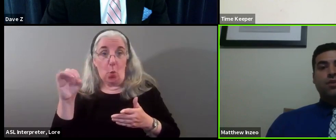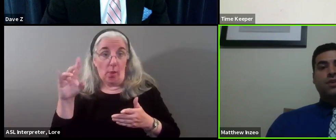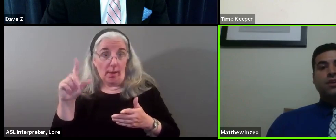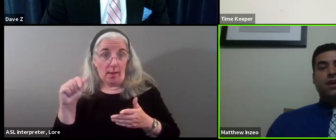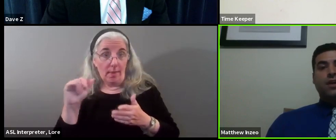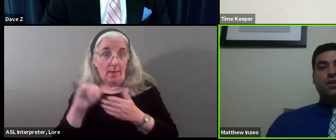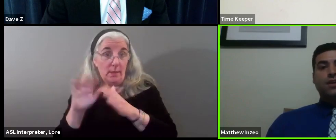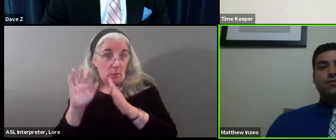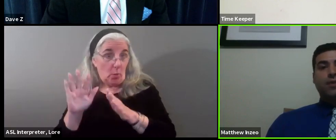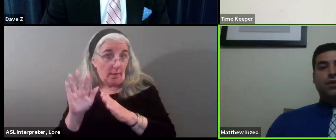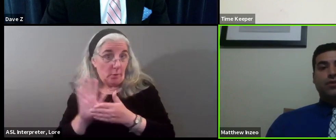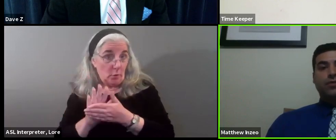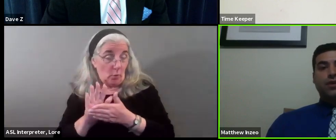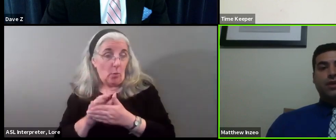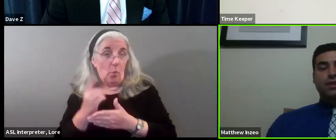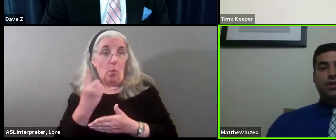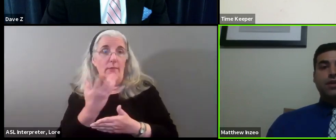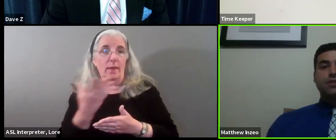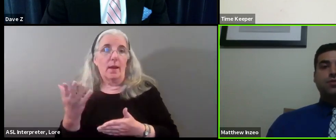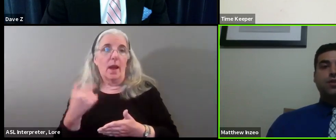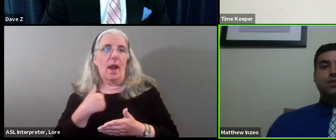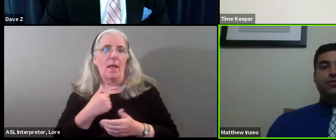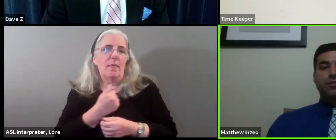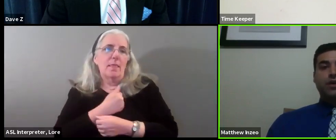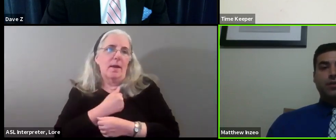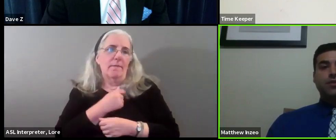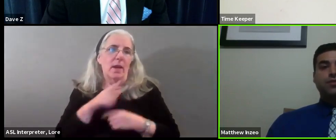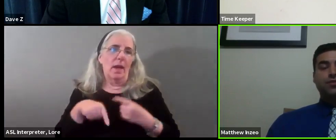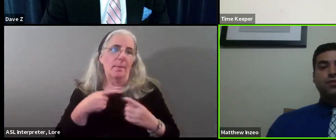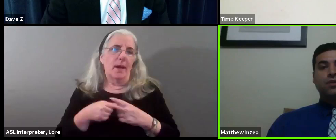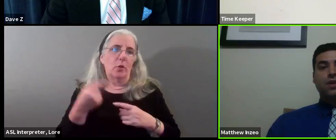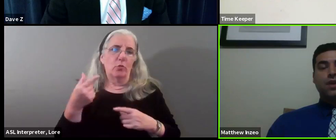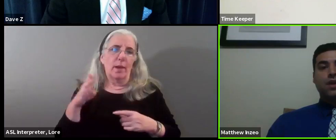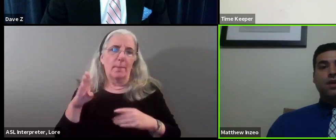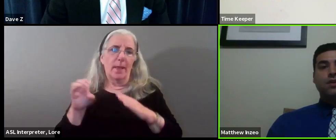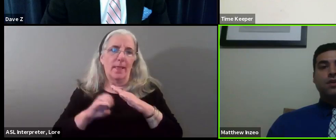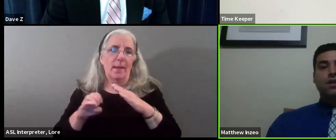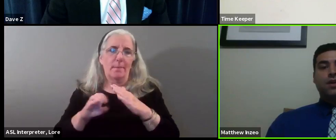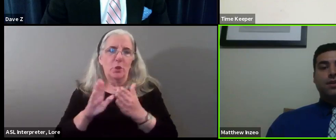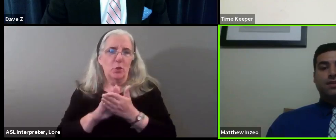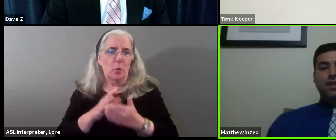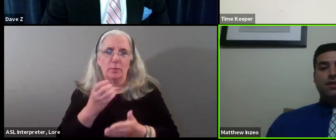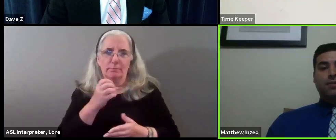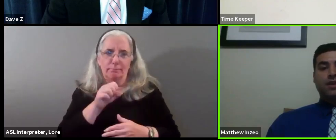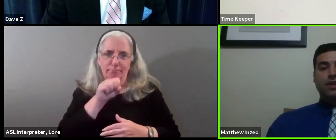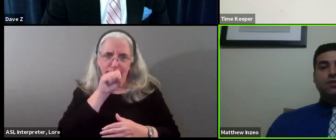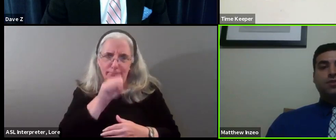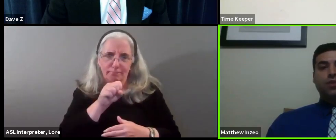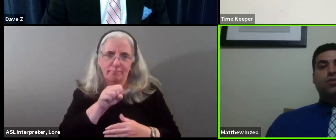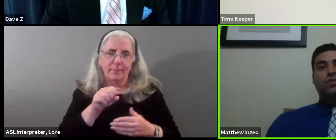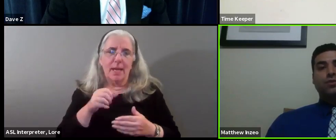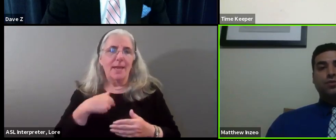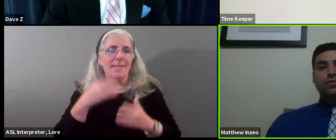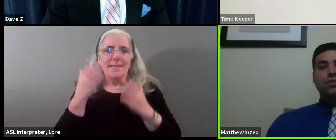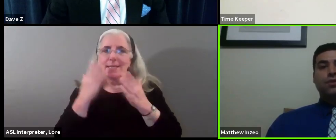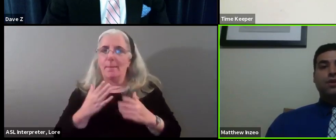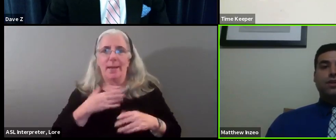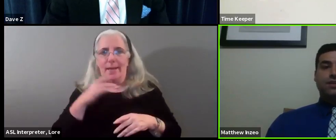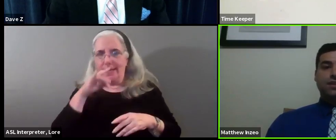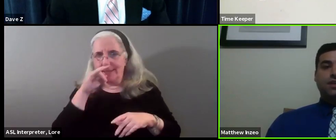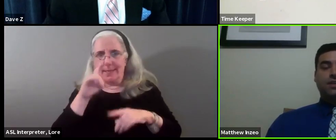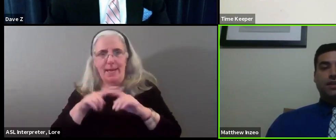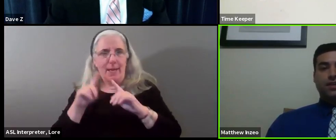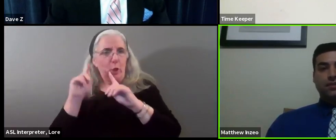But one thing that I loved about Greenbelt and I cherished was Greenbelt Elementary School. And it said that my kids don't go to school